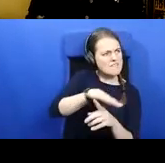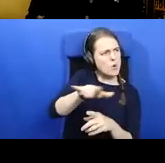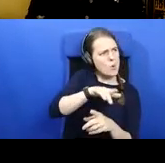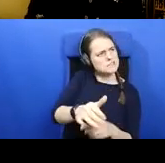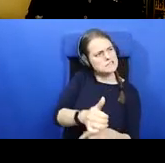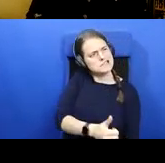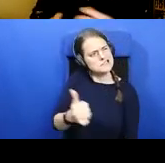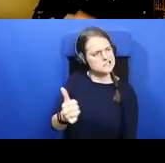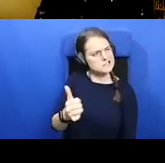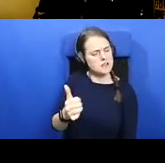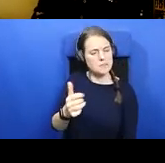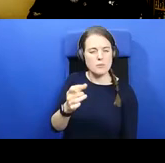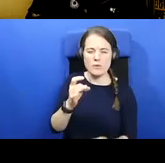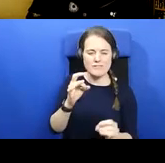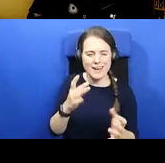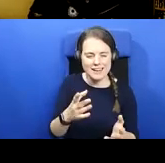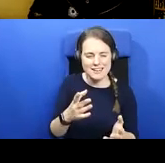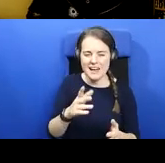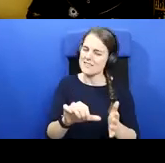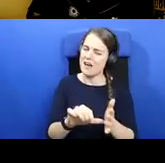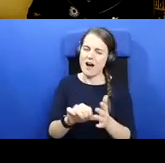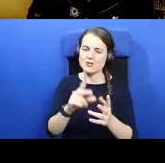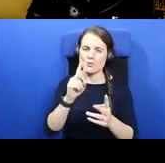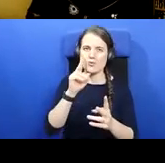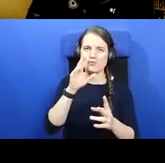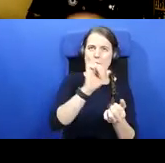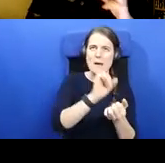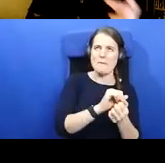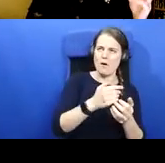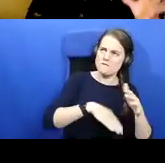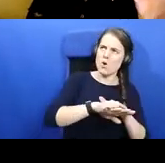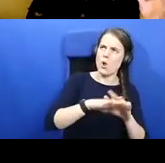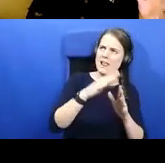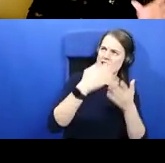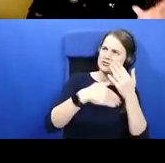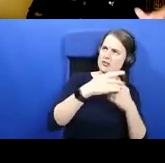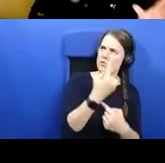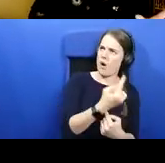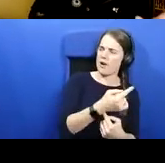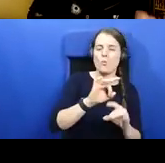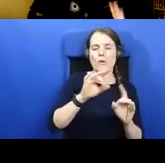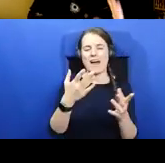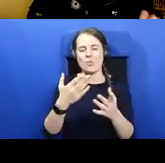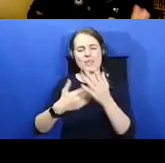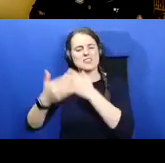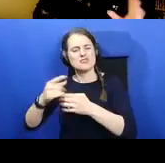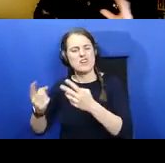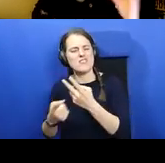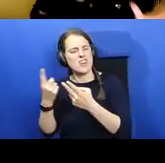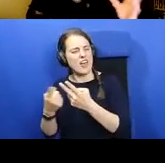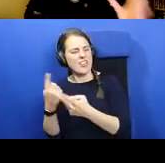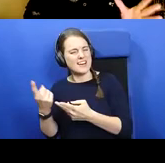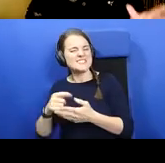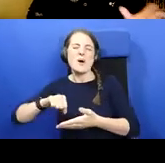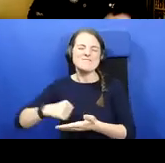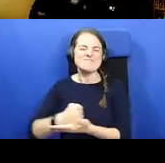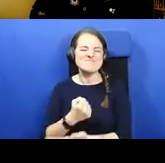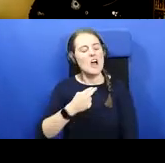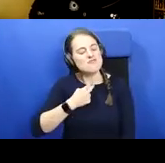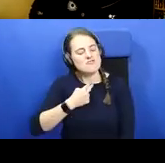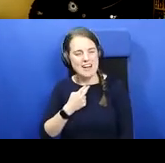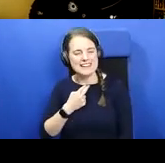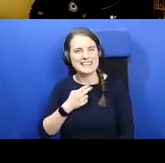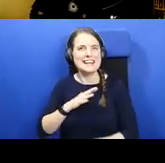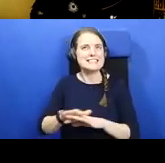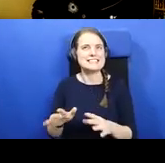hard to do the history of one without looking at the history of the other. And, you know, it's something I sort of regret that this is something that I didn't maybe spend as much time